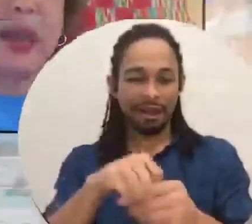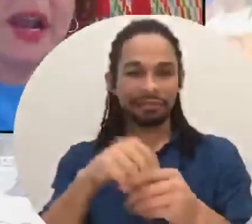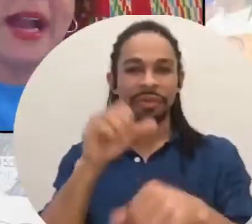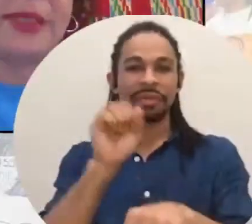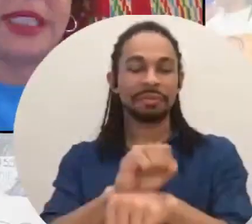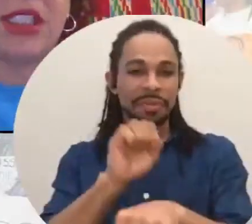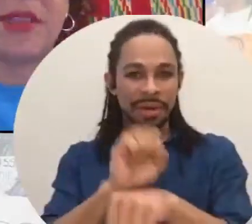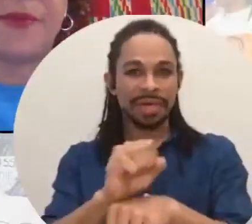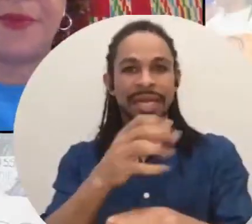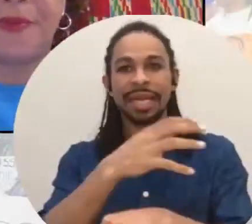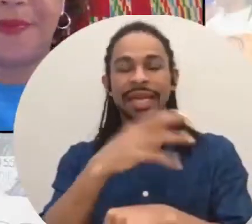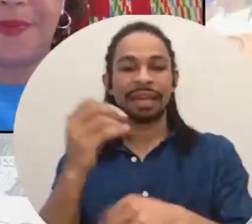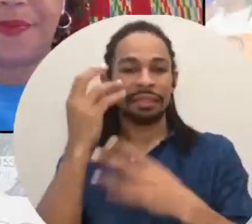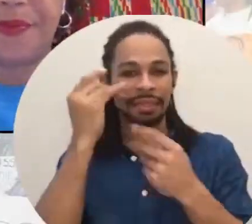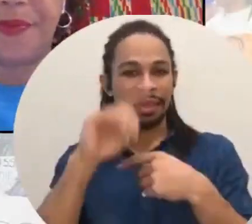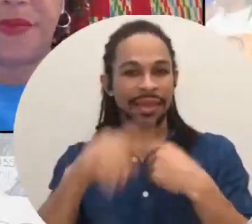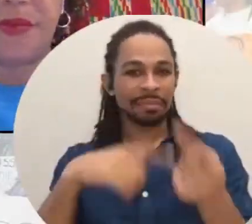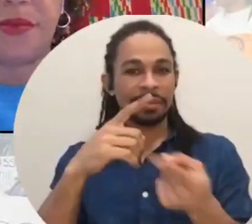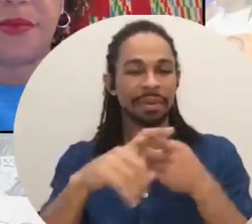on and thinking about abolition?